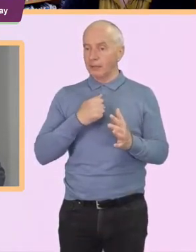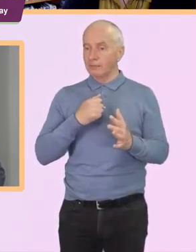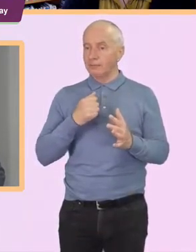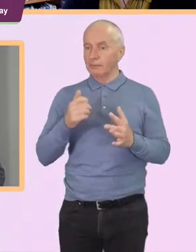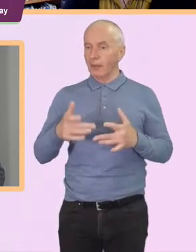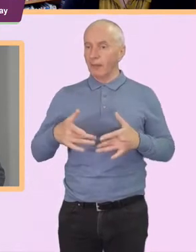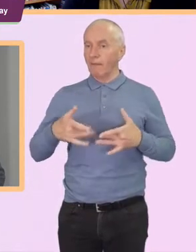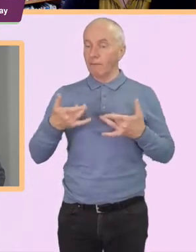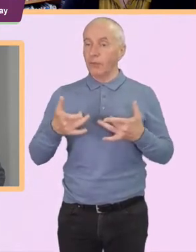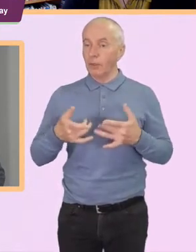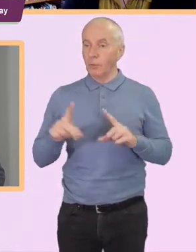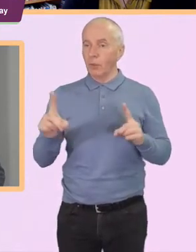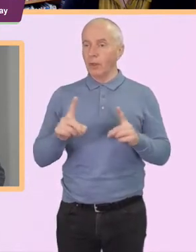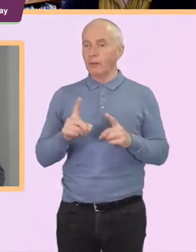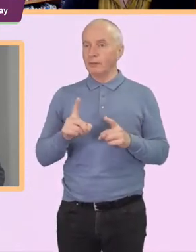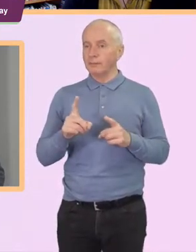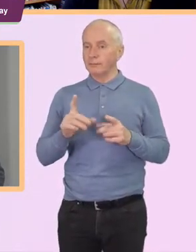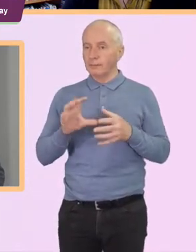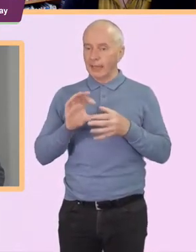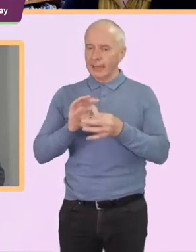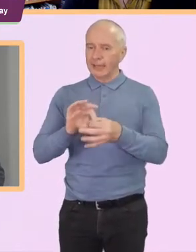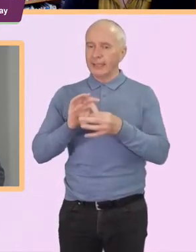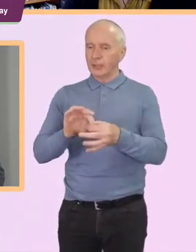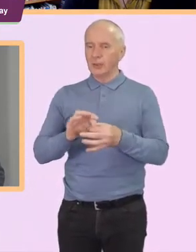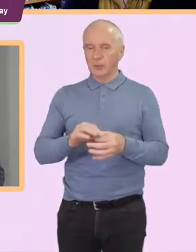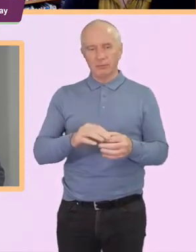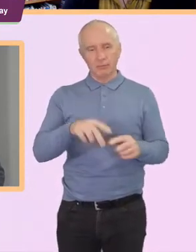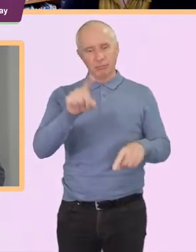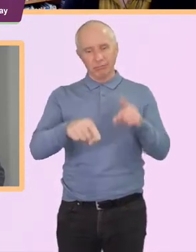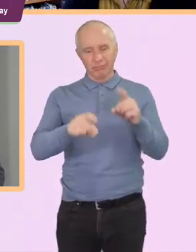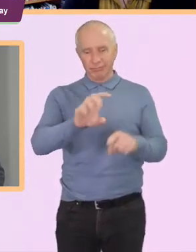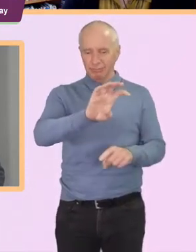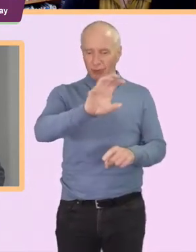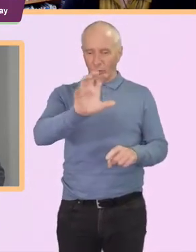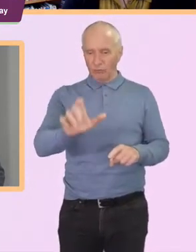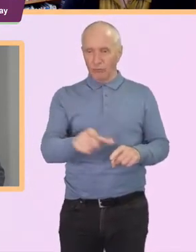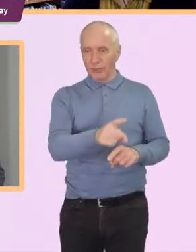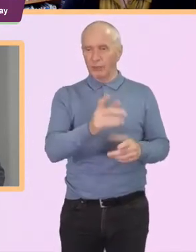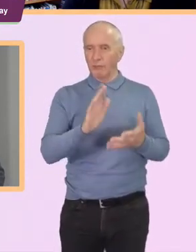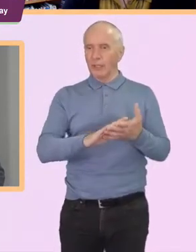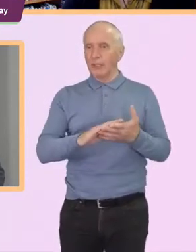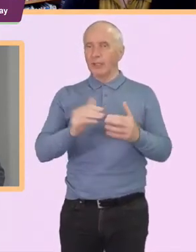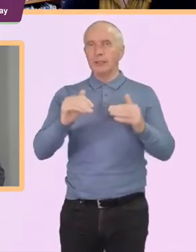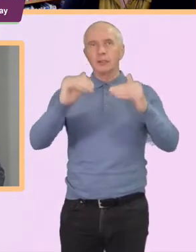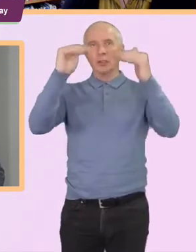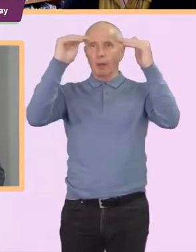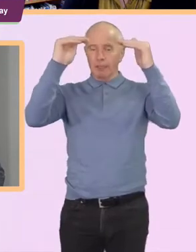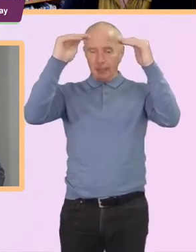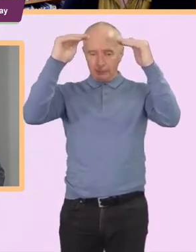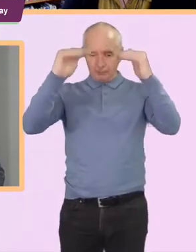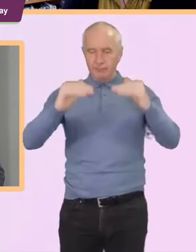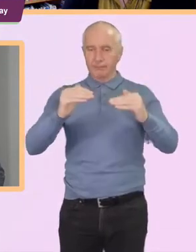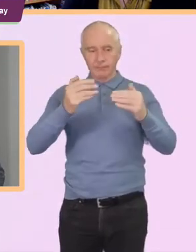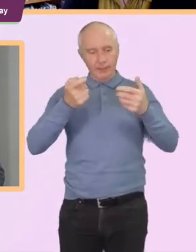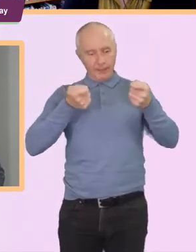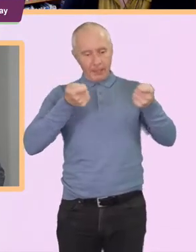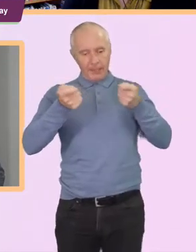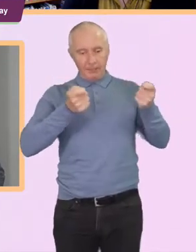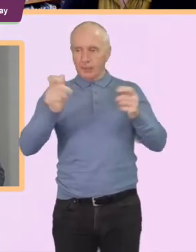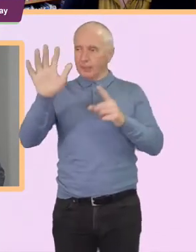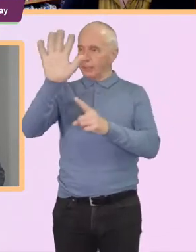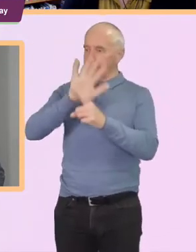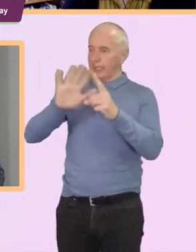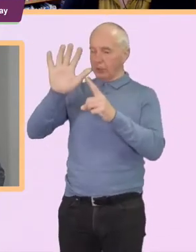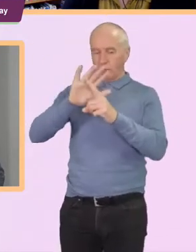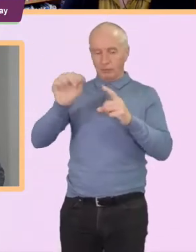relative to many other countries in the world where there is a definite top-down approach to management of national natural